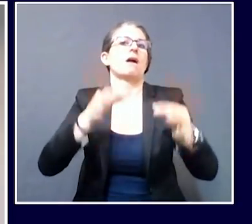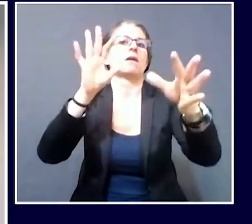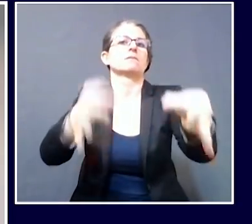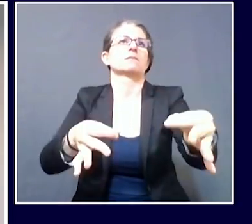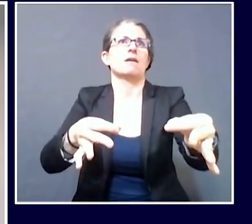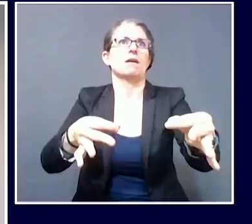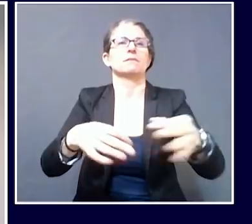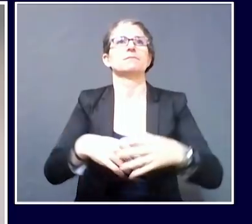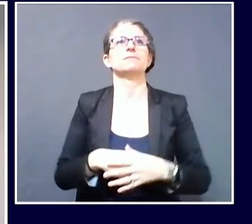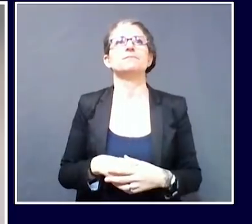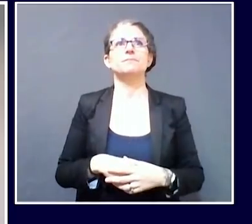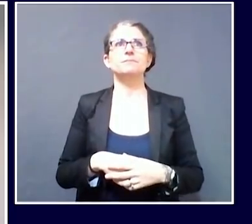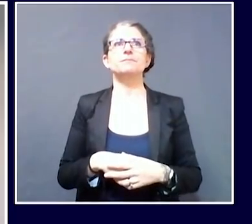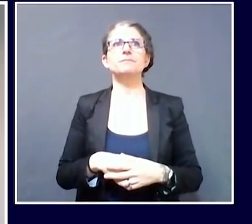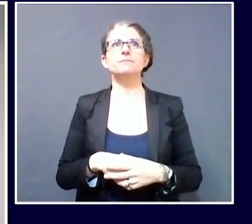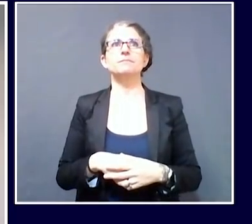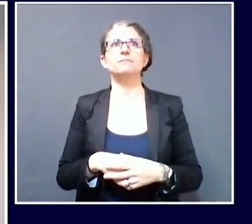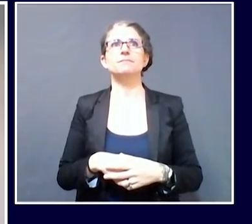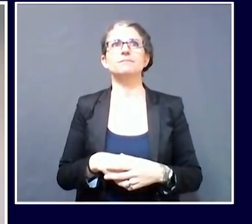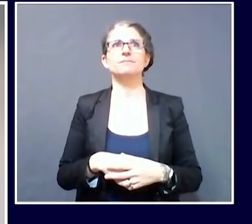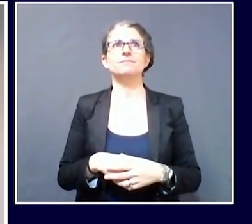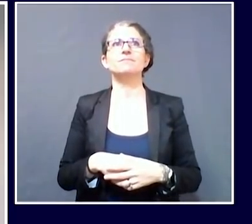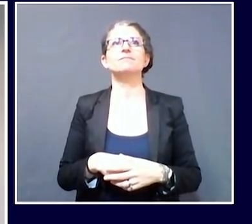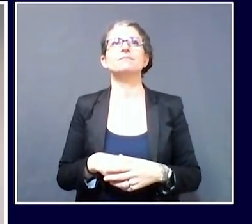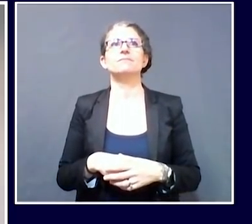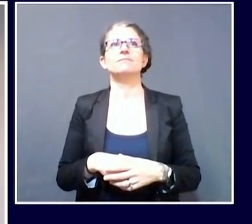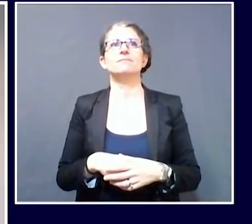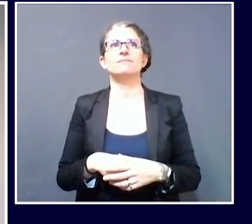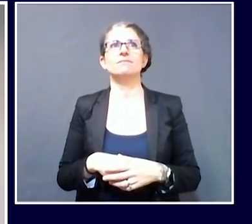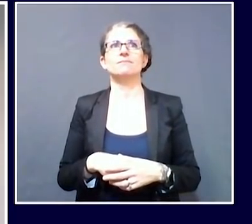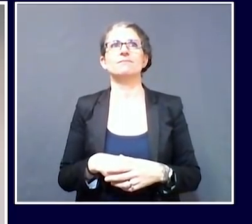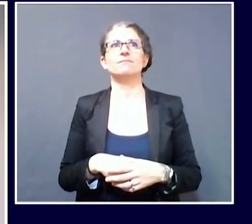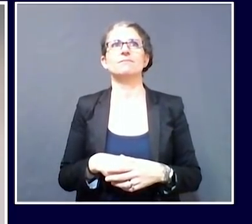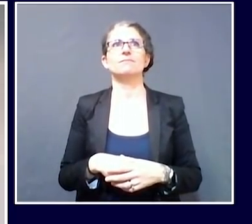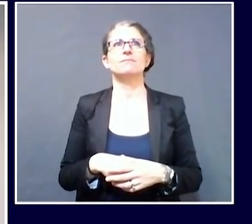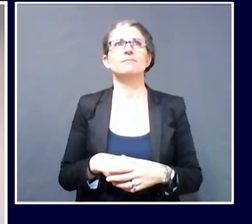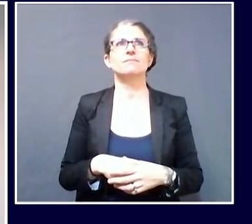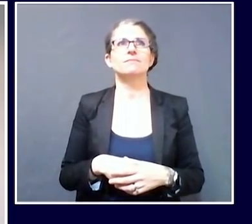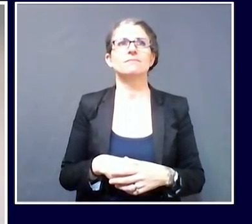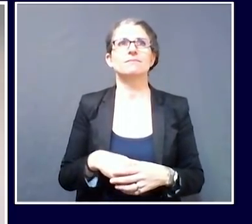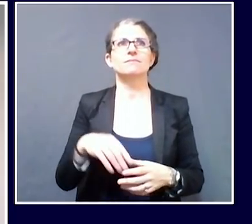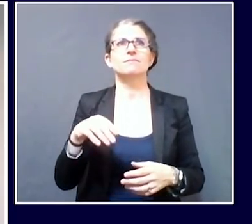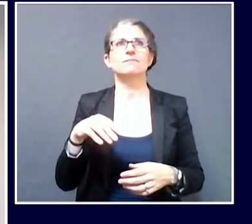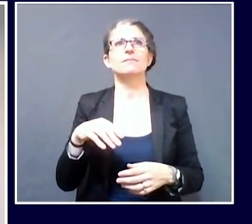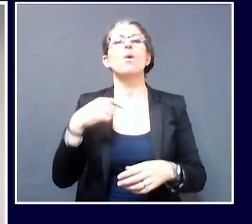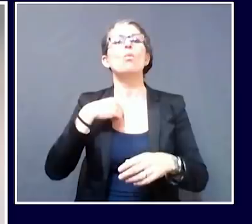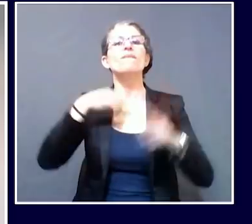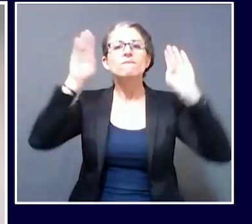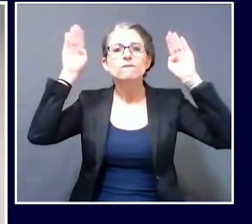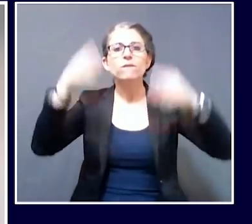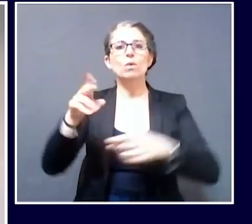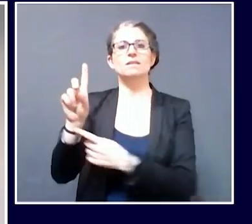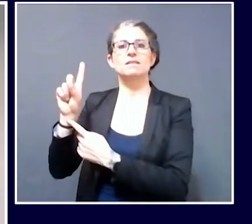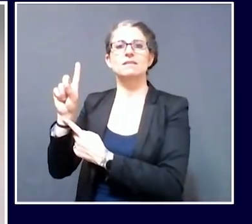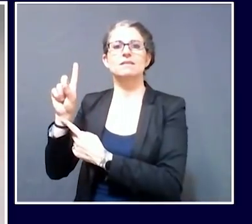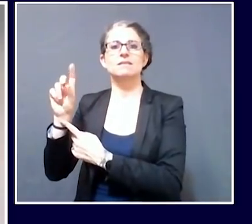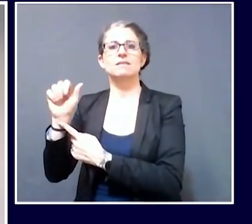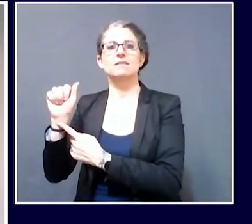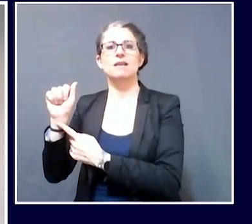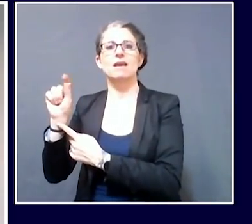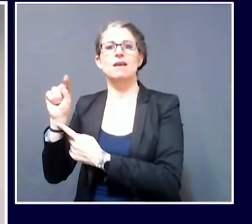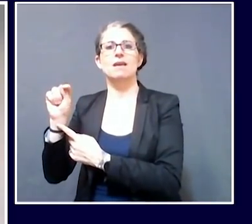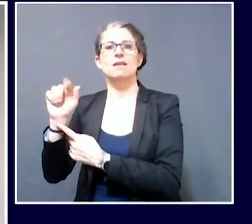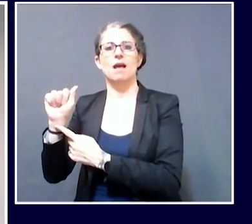not the date. Thank you. I'm going to turn next to David Horowitz from ABC7.